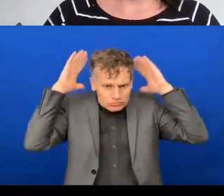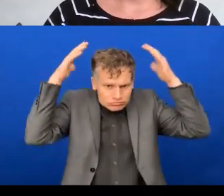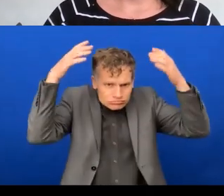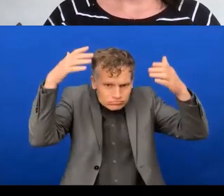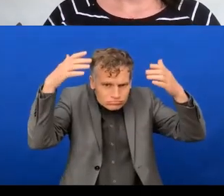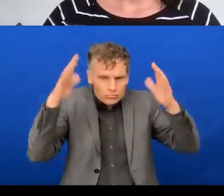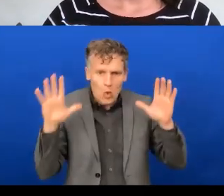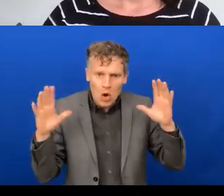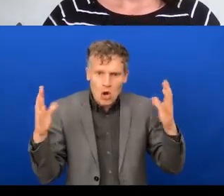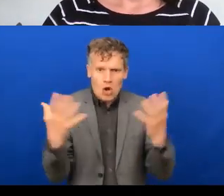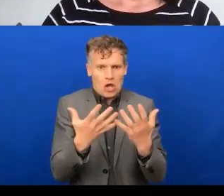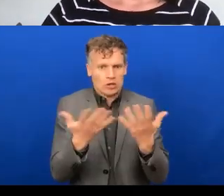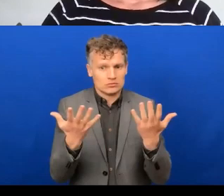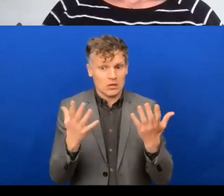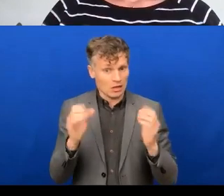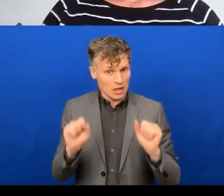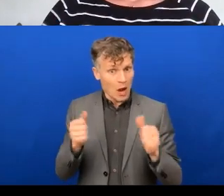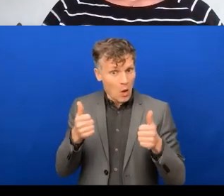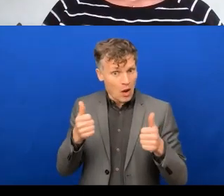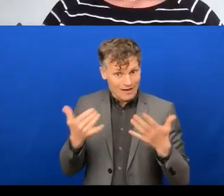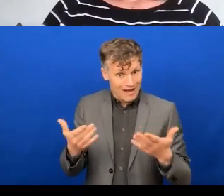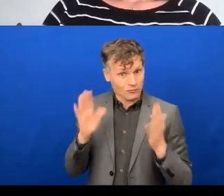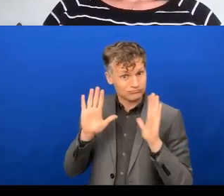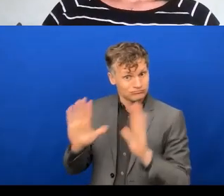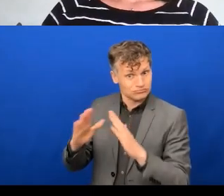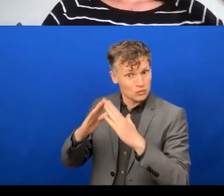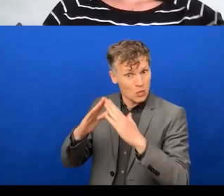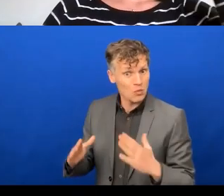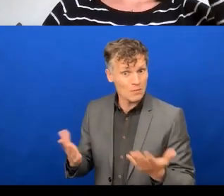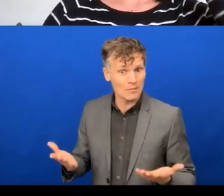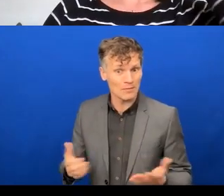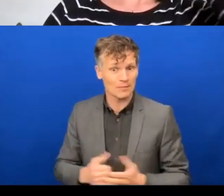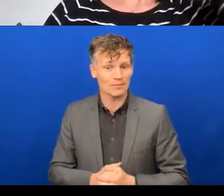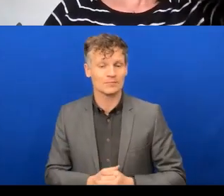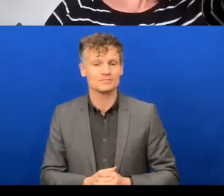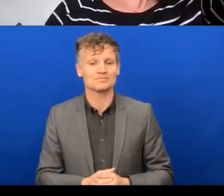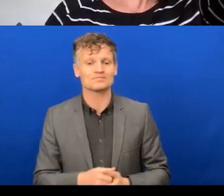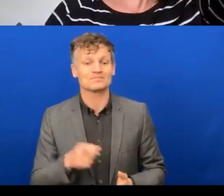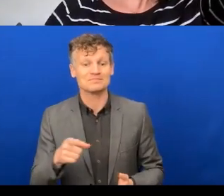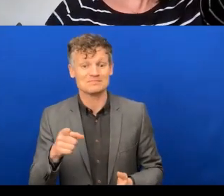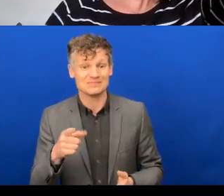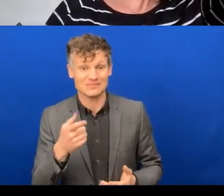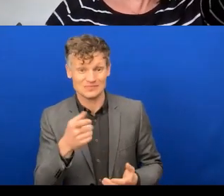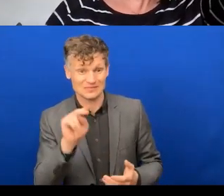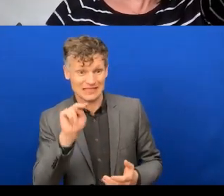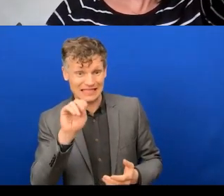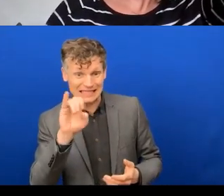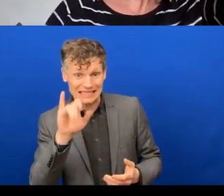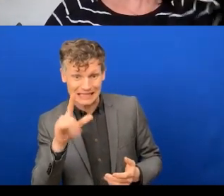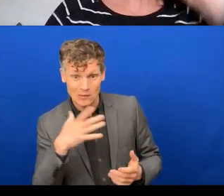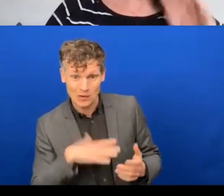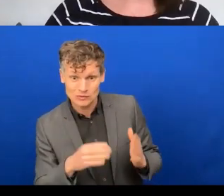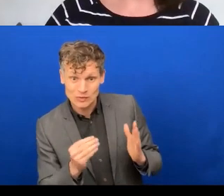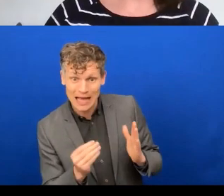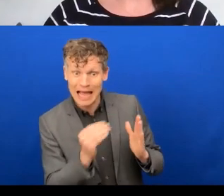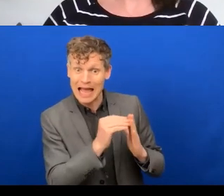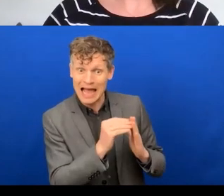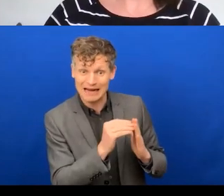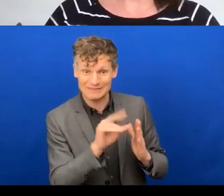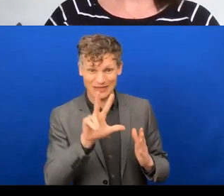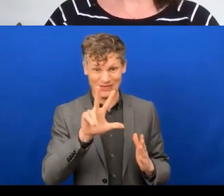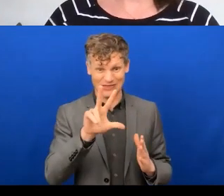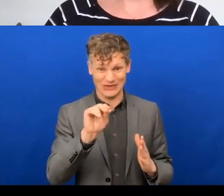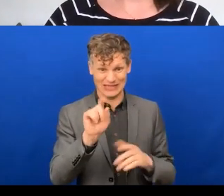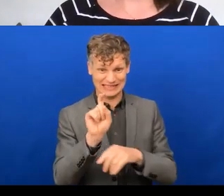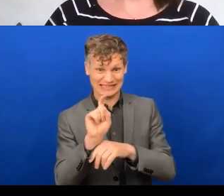Great. Neil, did you want to add anything? think we have 30 seconds. Okay. So I'll have to close it up, uh, close